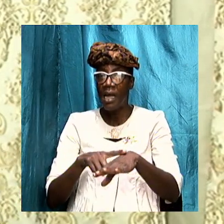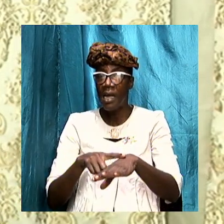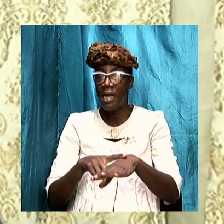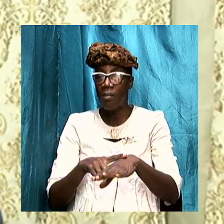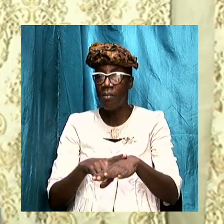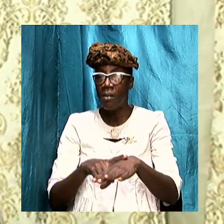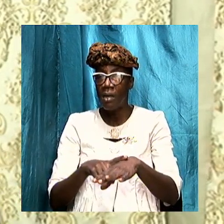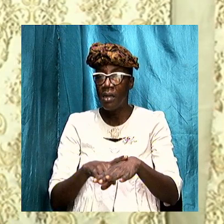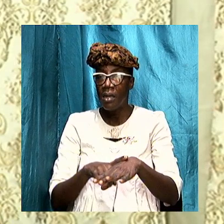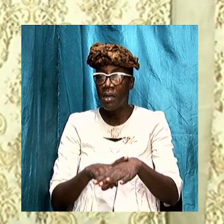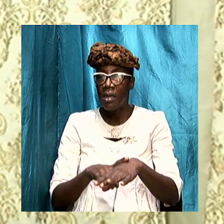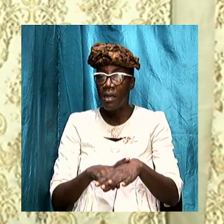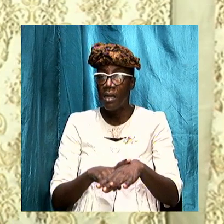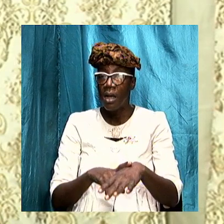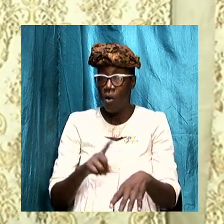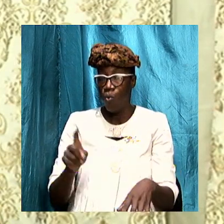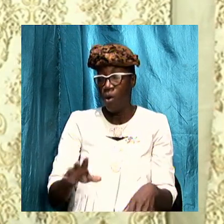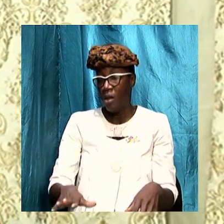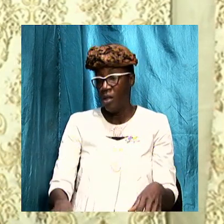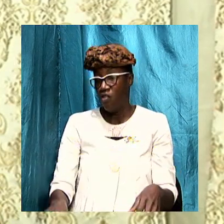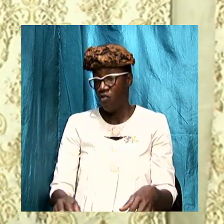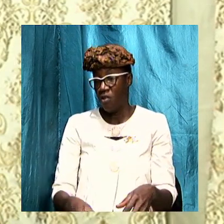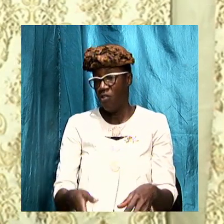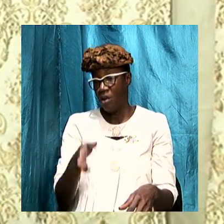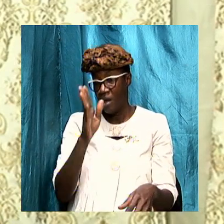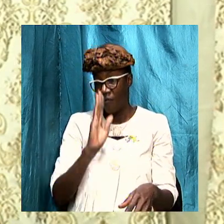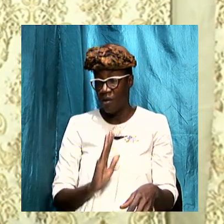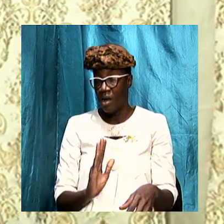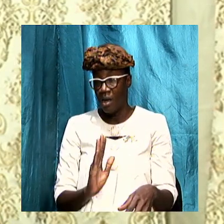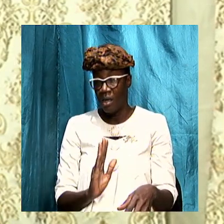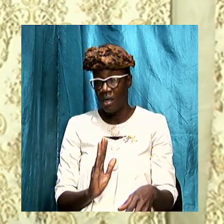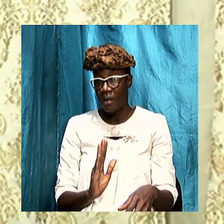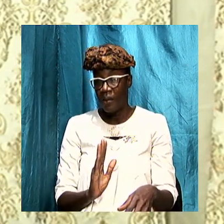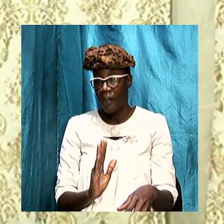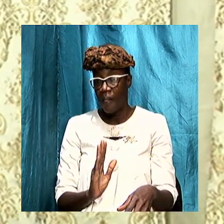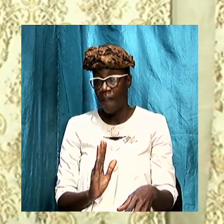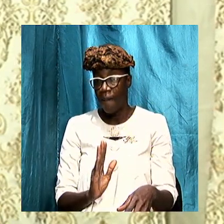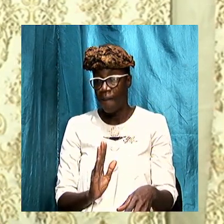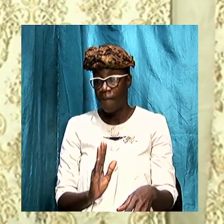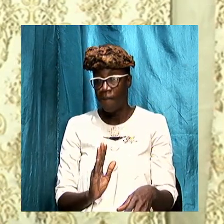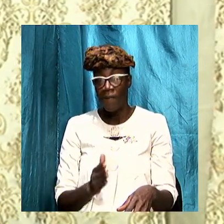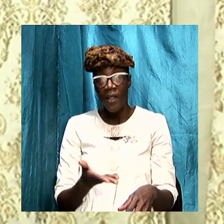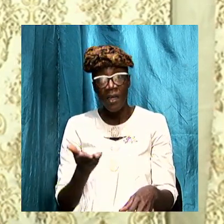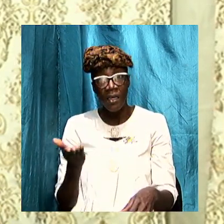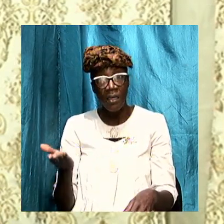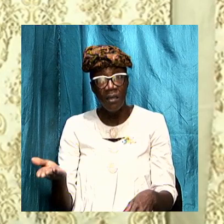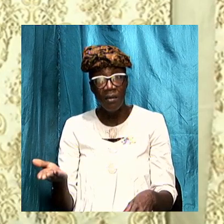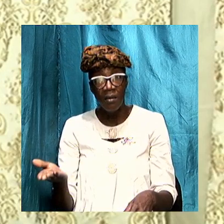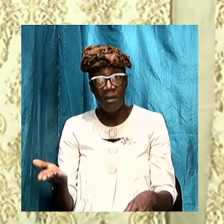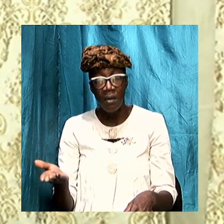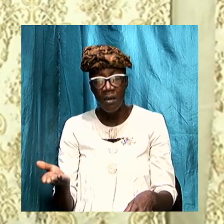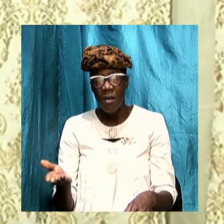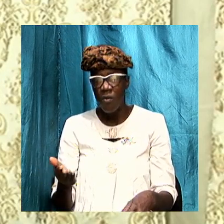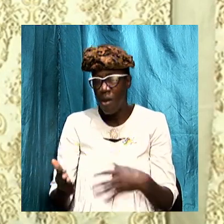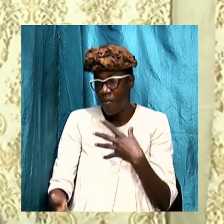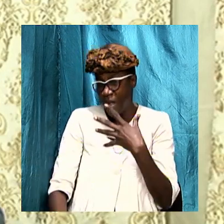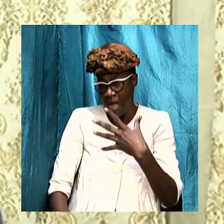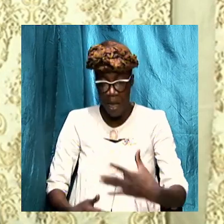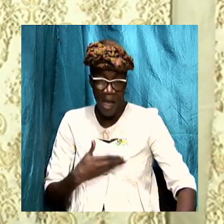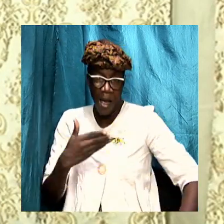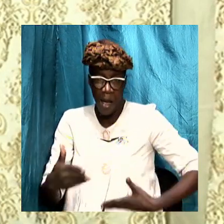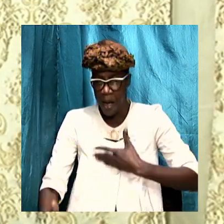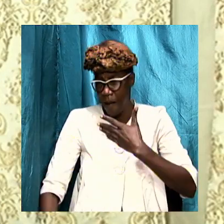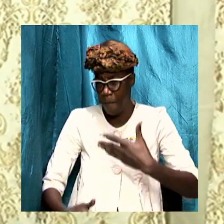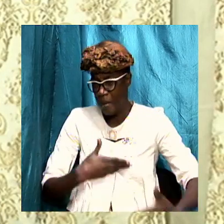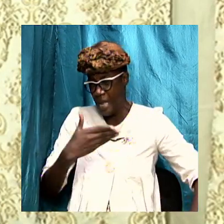be that where the children of God are concerned we ought to be vibrant we ought to